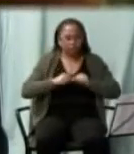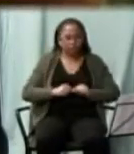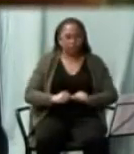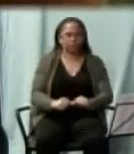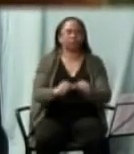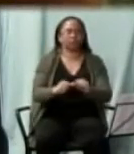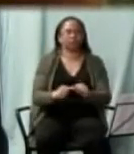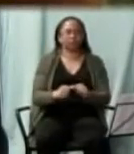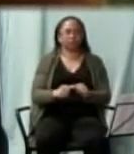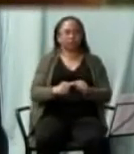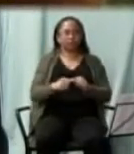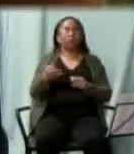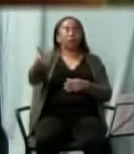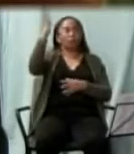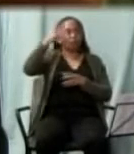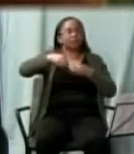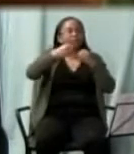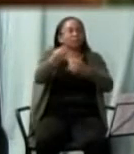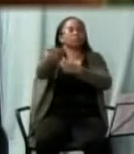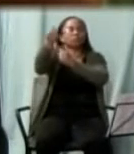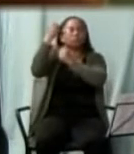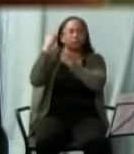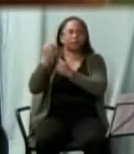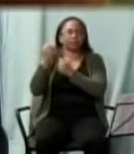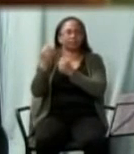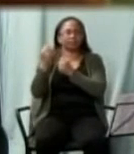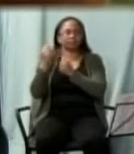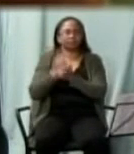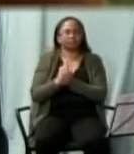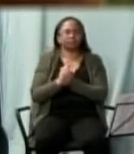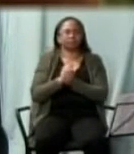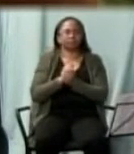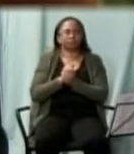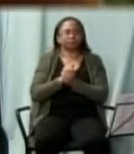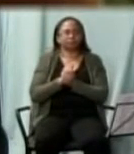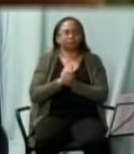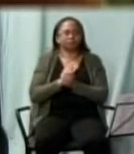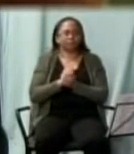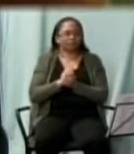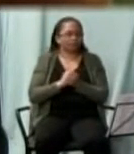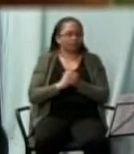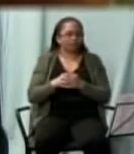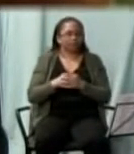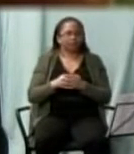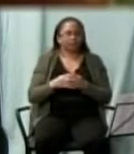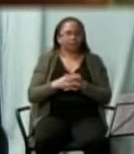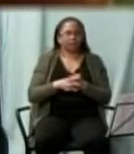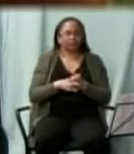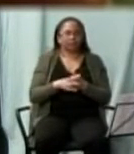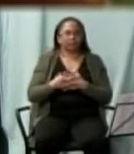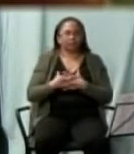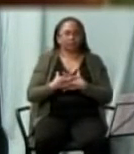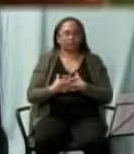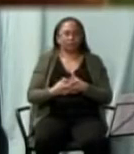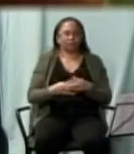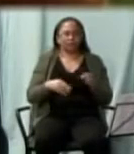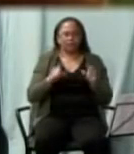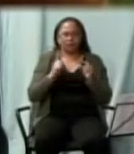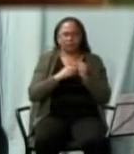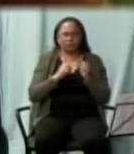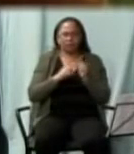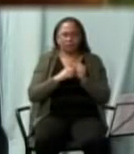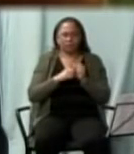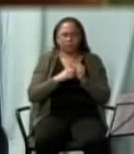strength of God and so we have the beautiful phrase yes it is well when